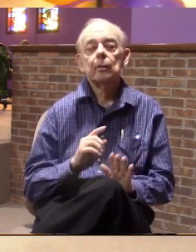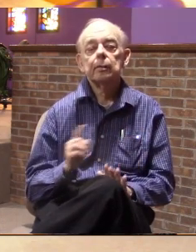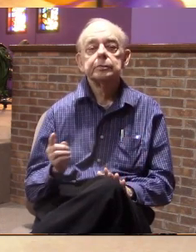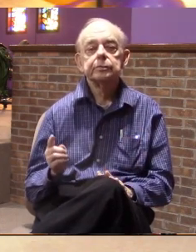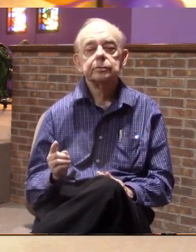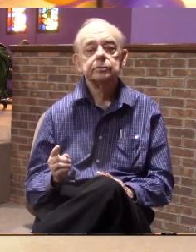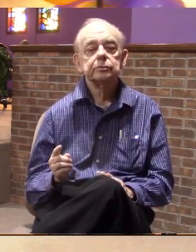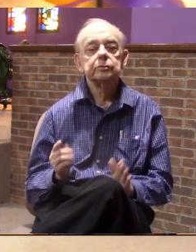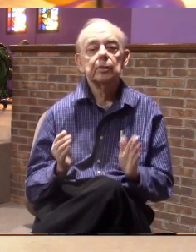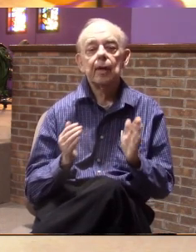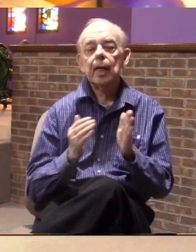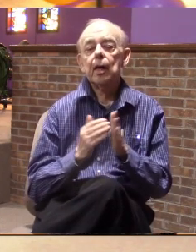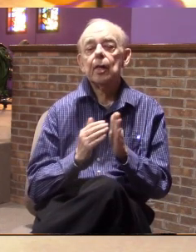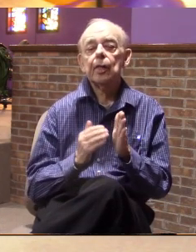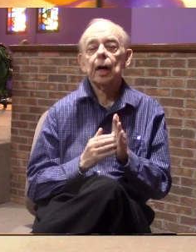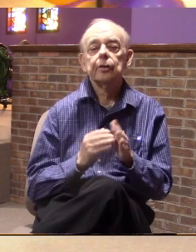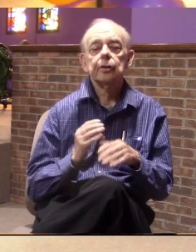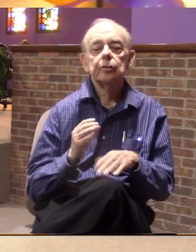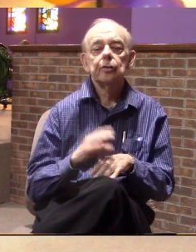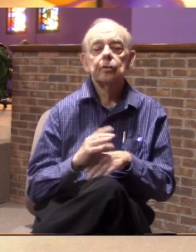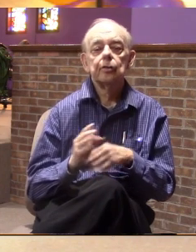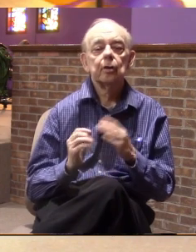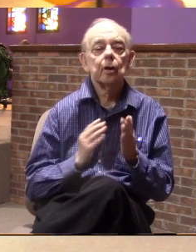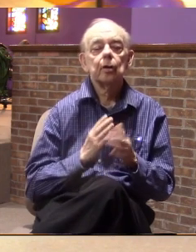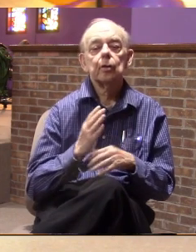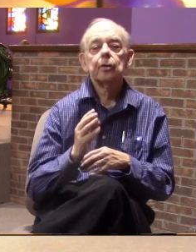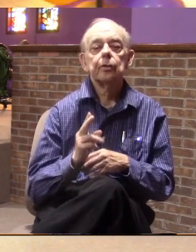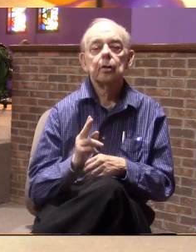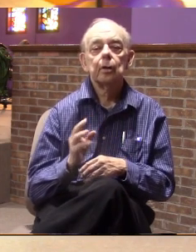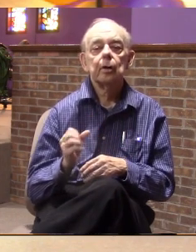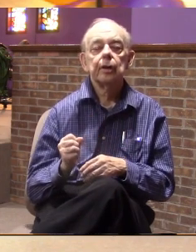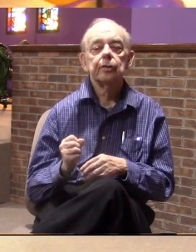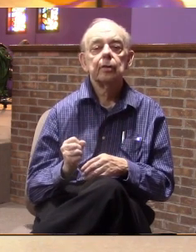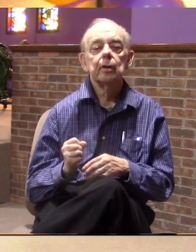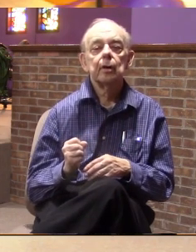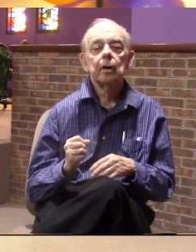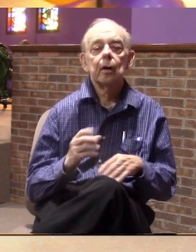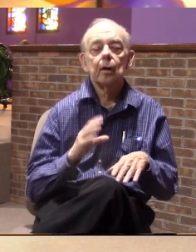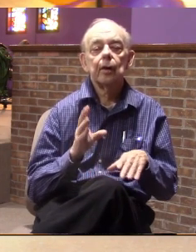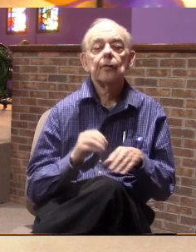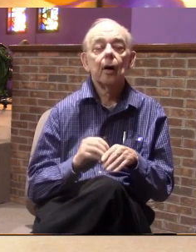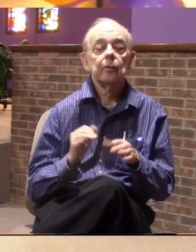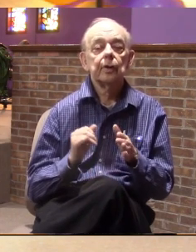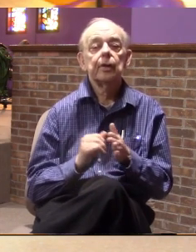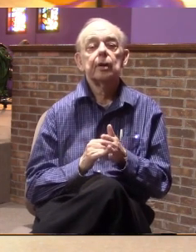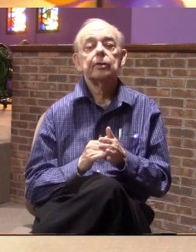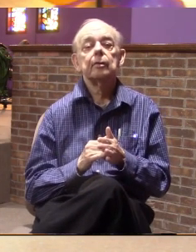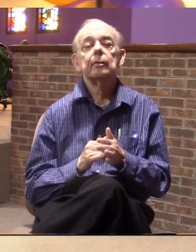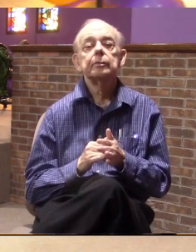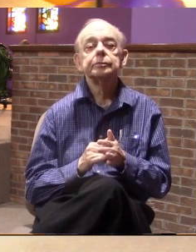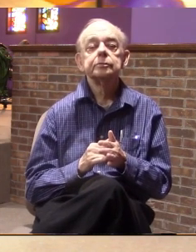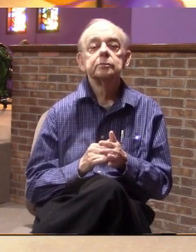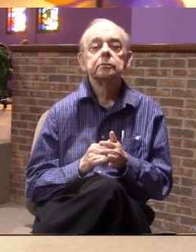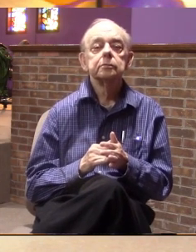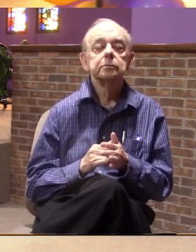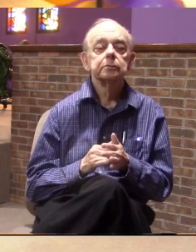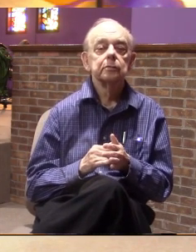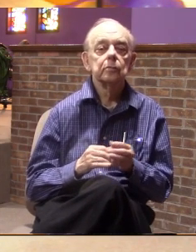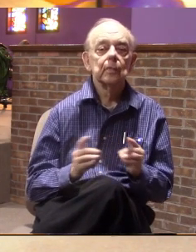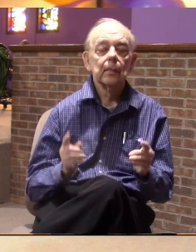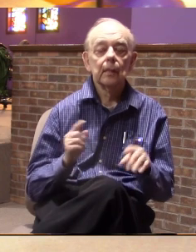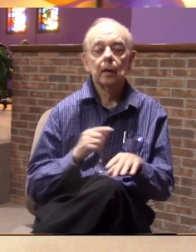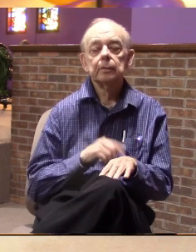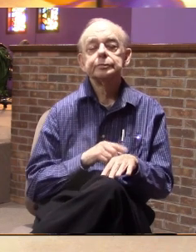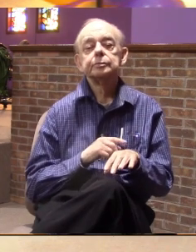are thousands of churches across America today that are taking part in this. And during